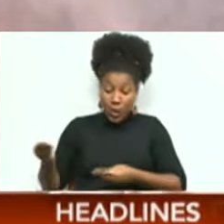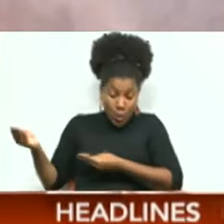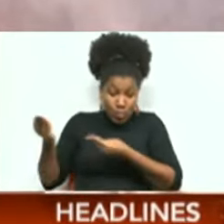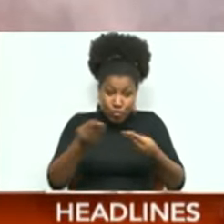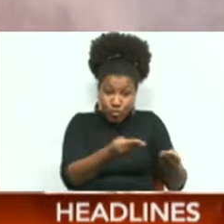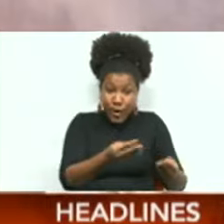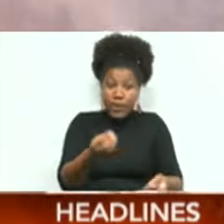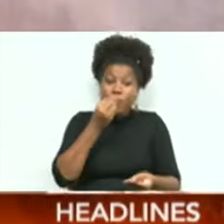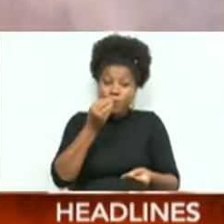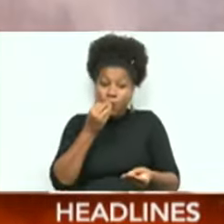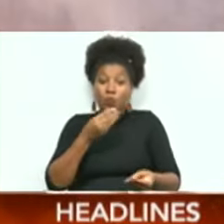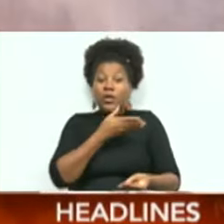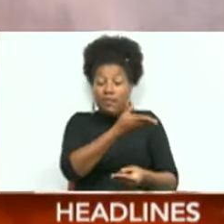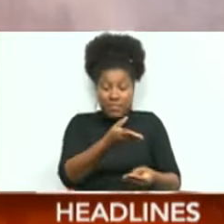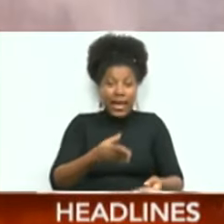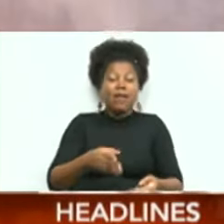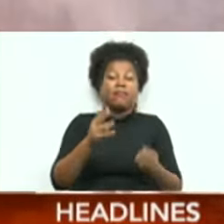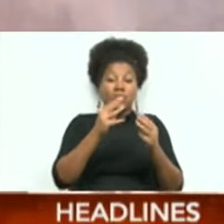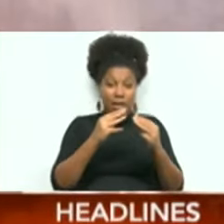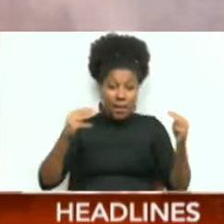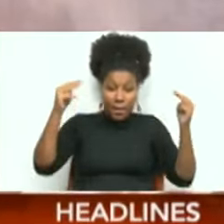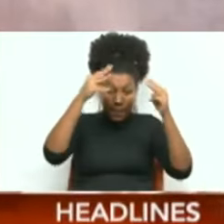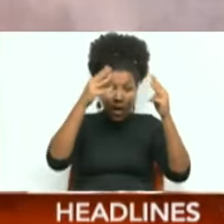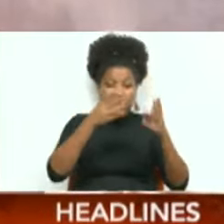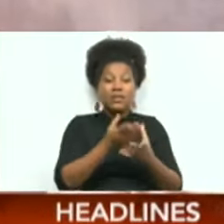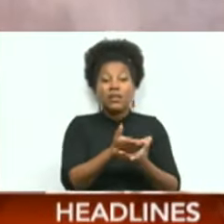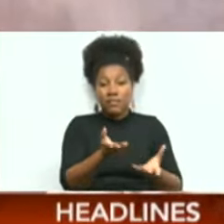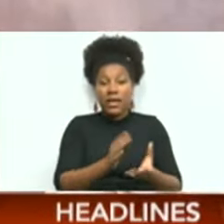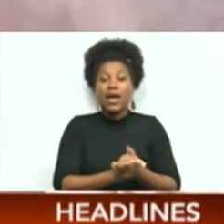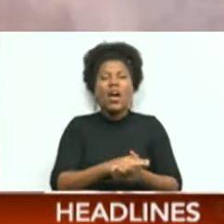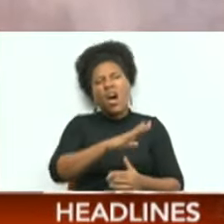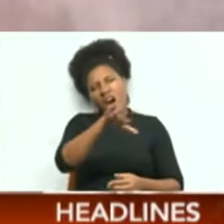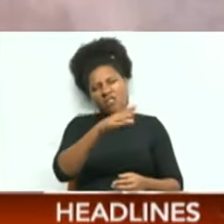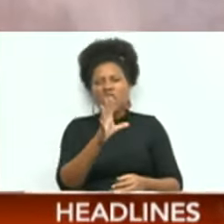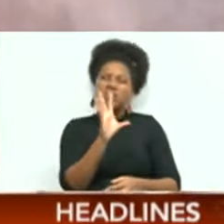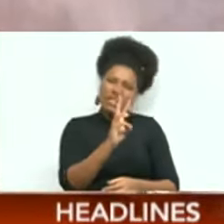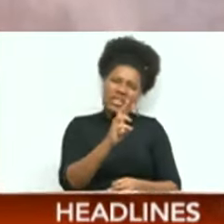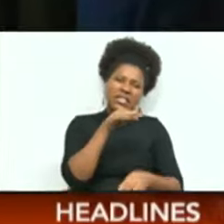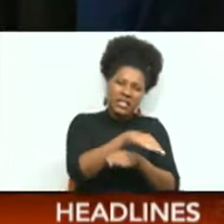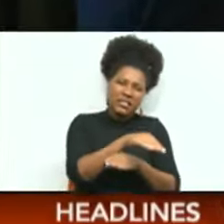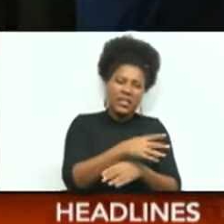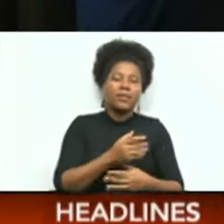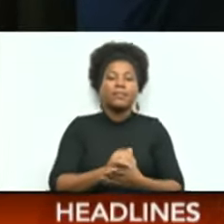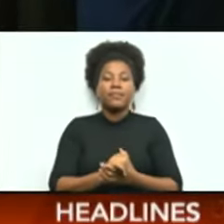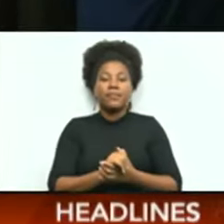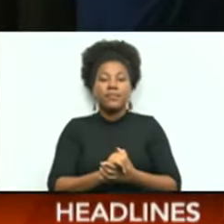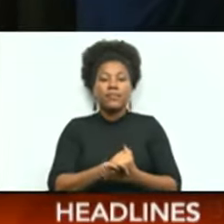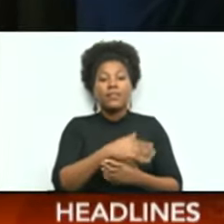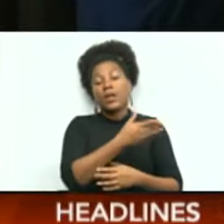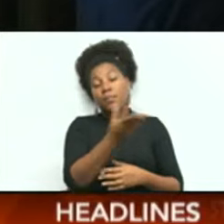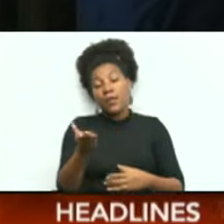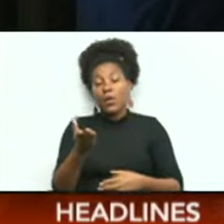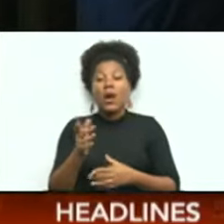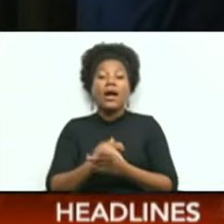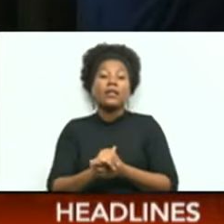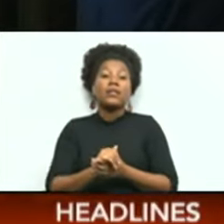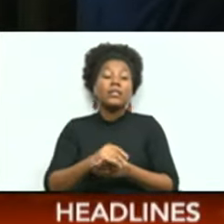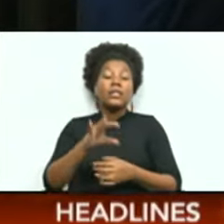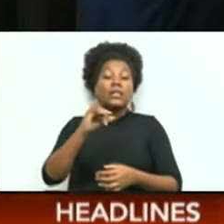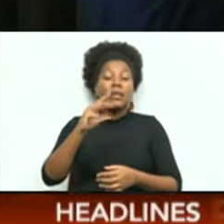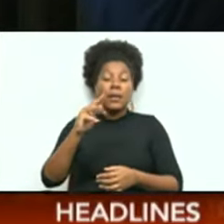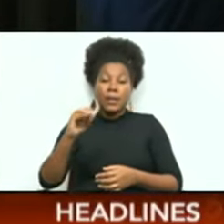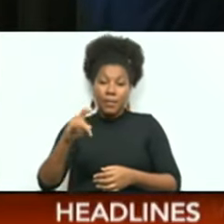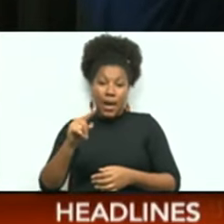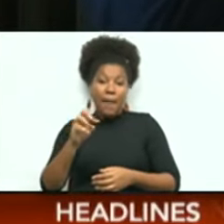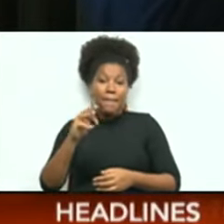out there and they must eat around six o'clock. Meanwhile, Mufti Mohammed Zaidur Raza notes